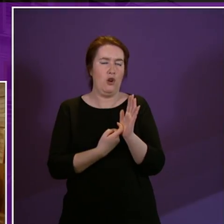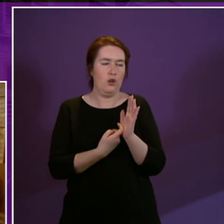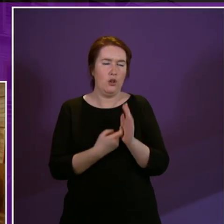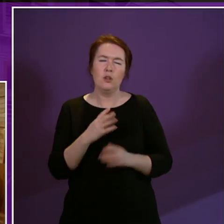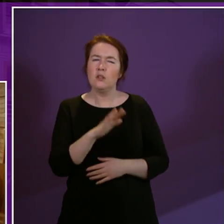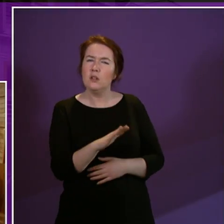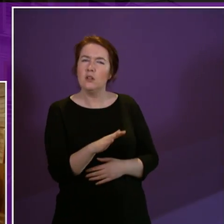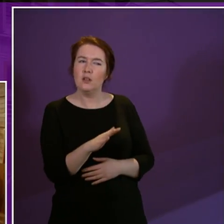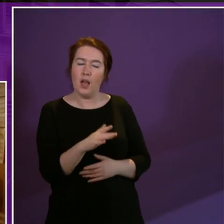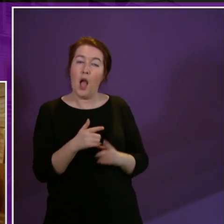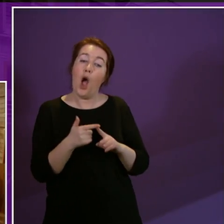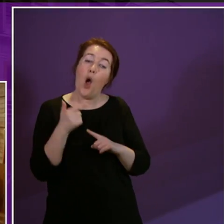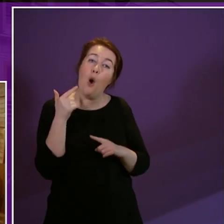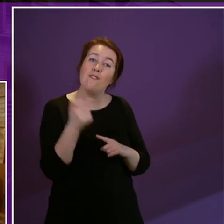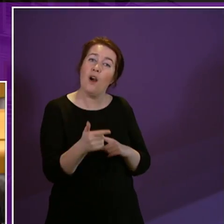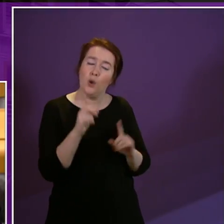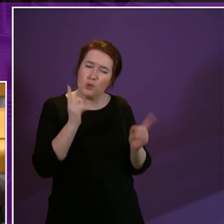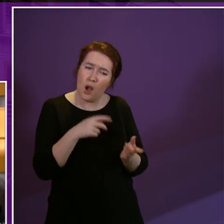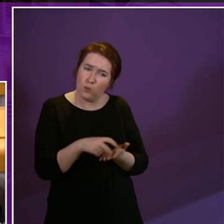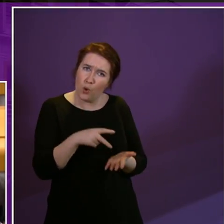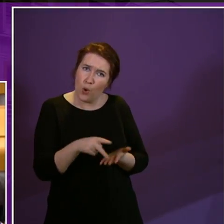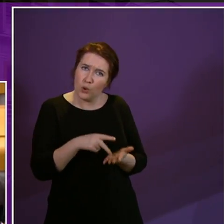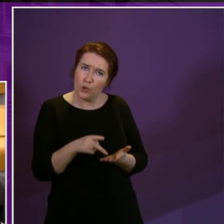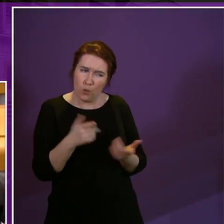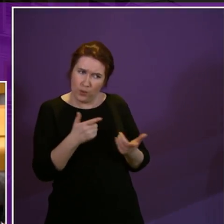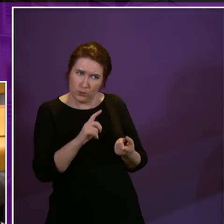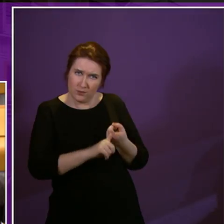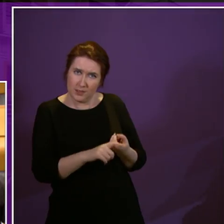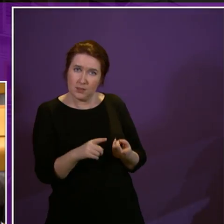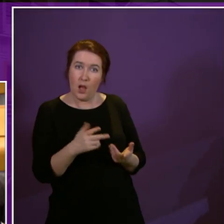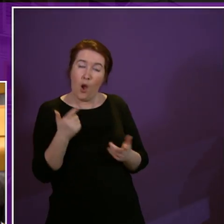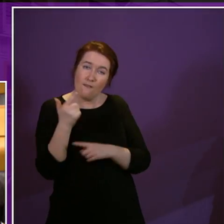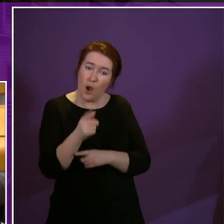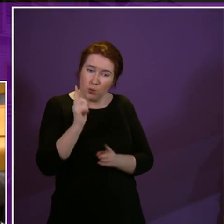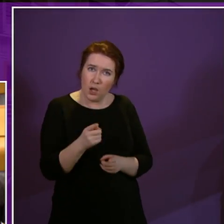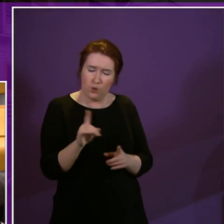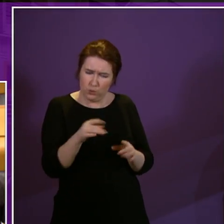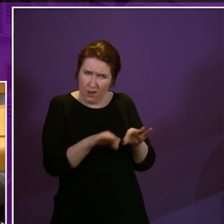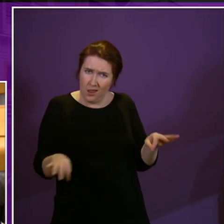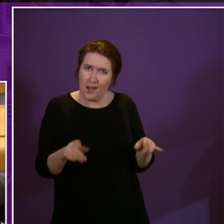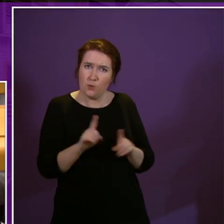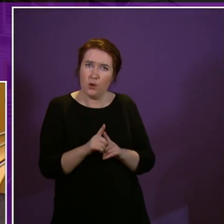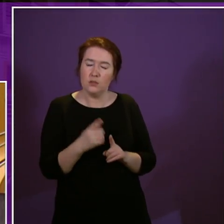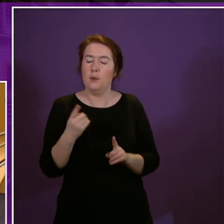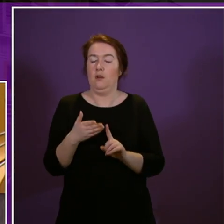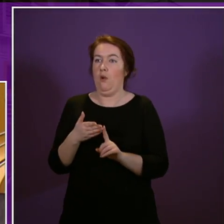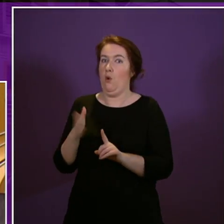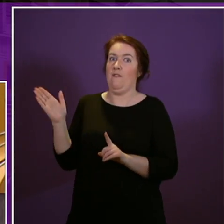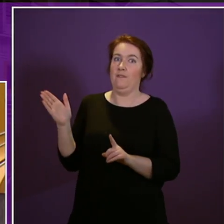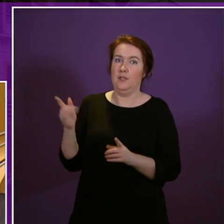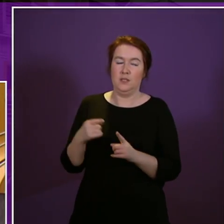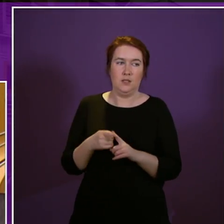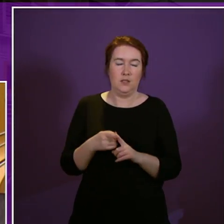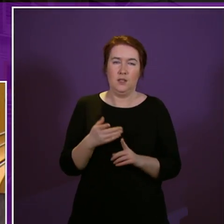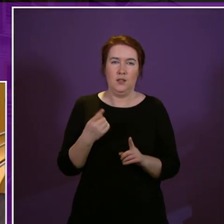you you can't walk before you get benefit where would she set it or would it be what line did she draw I really